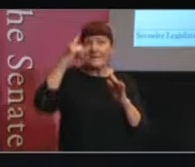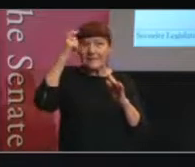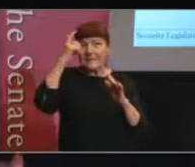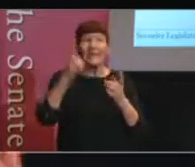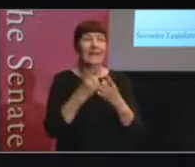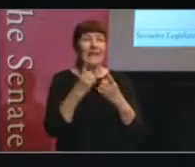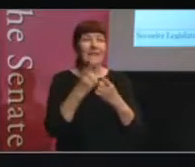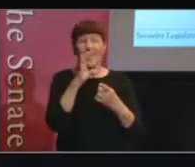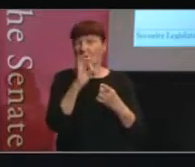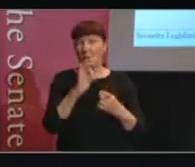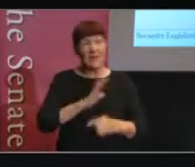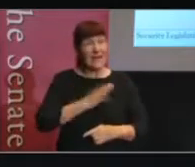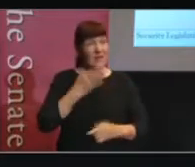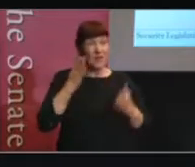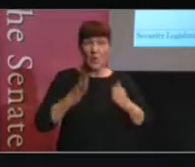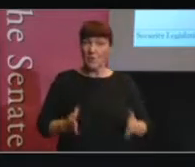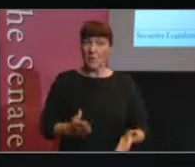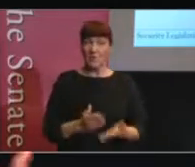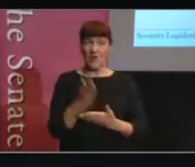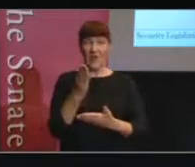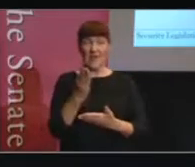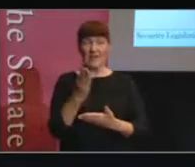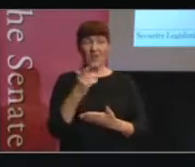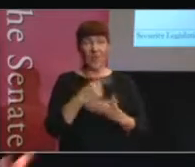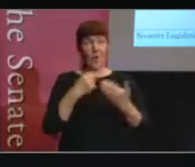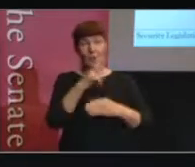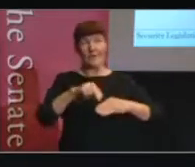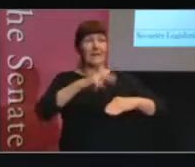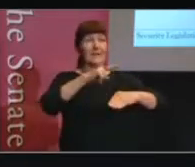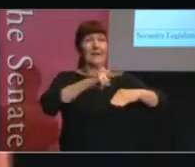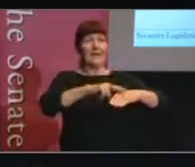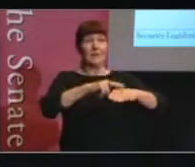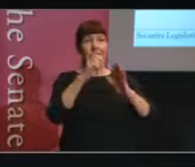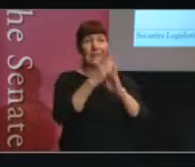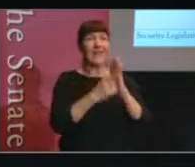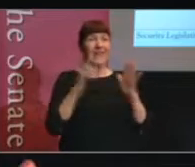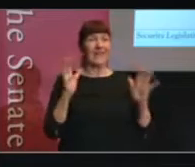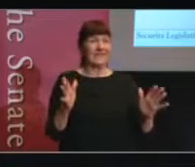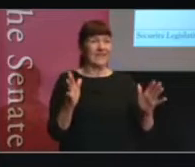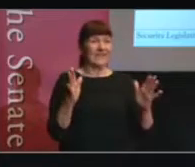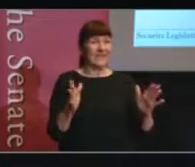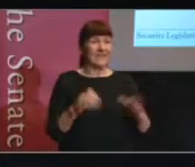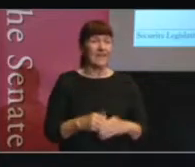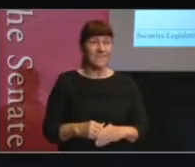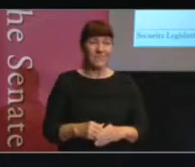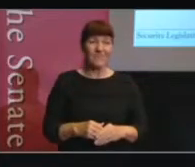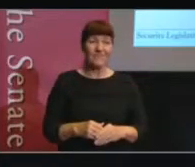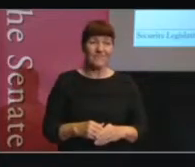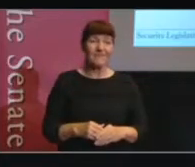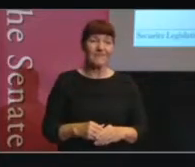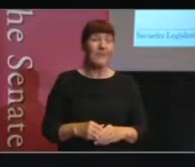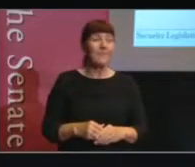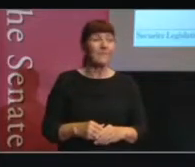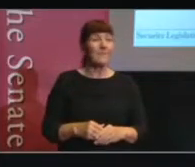effective national security legislation, becomes the unsung rights protection hero in this story.